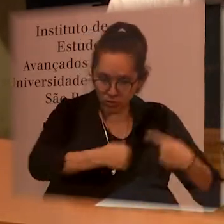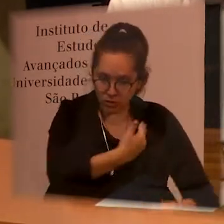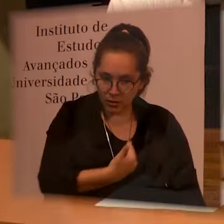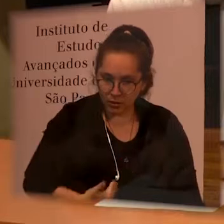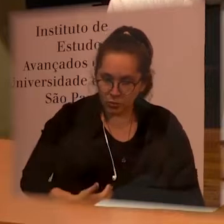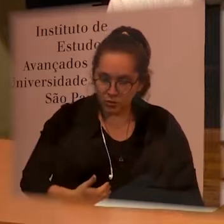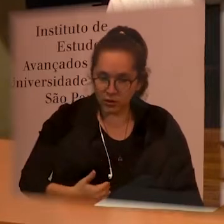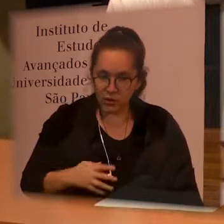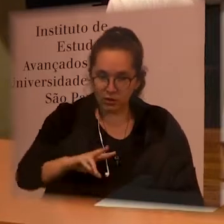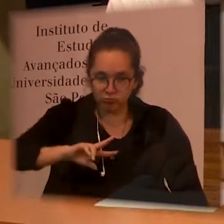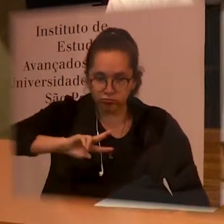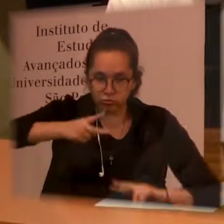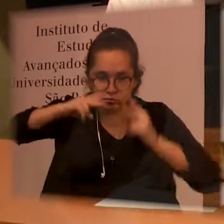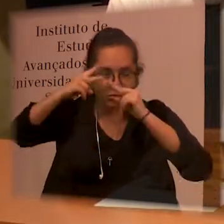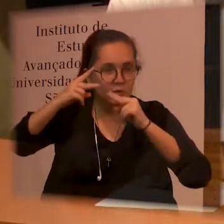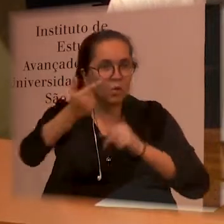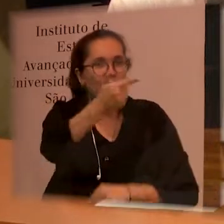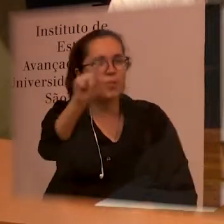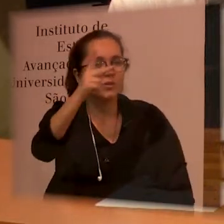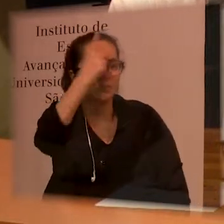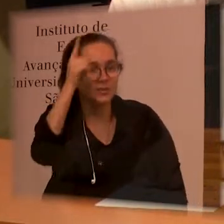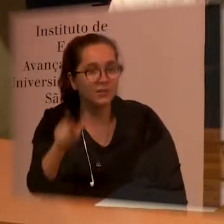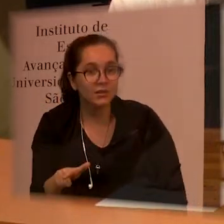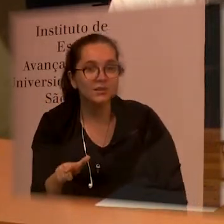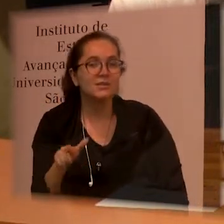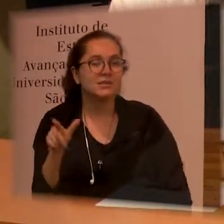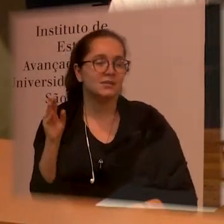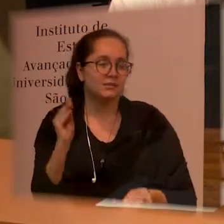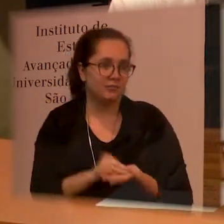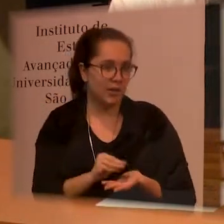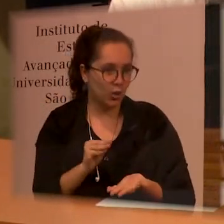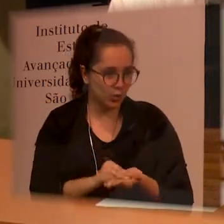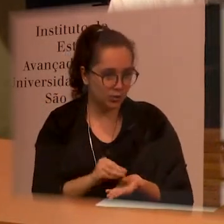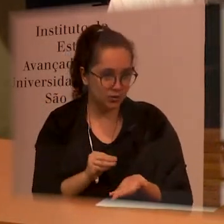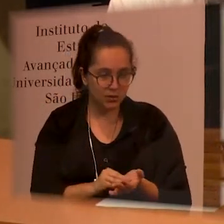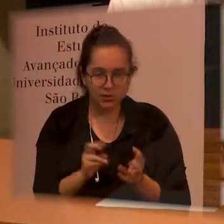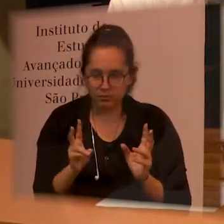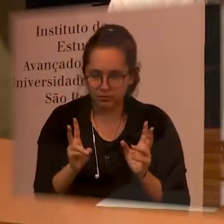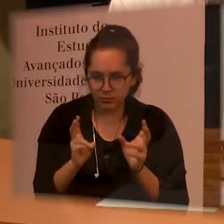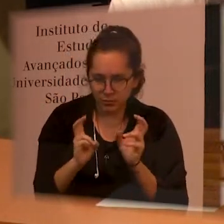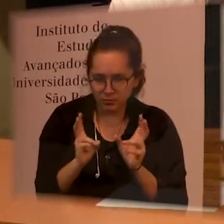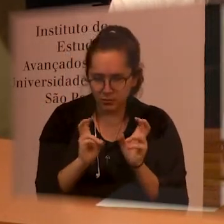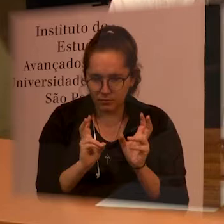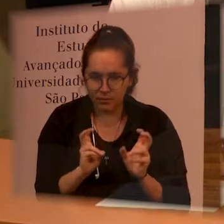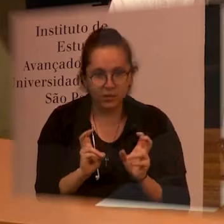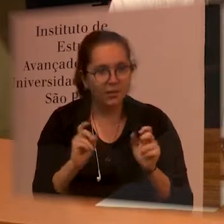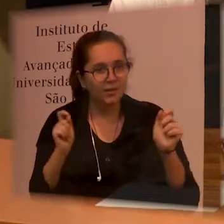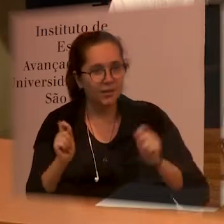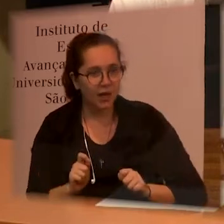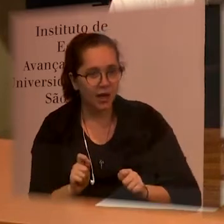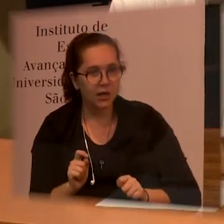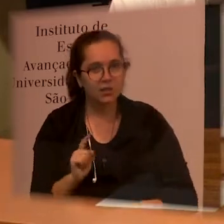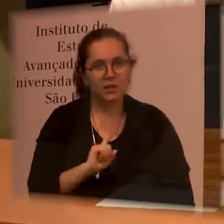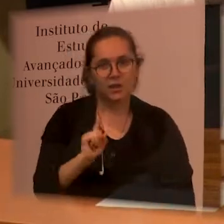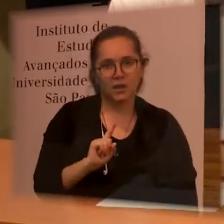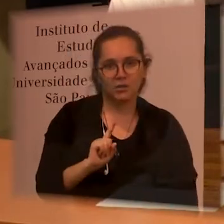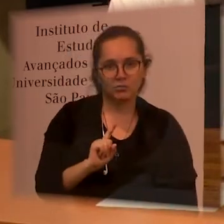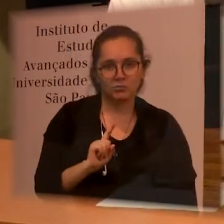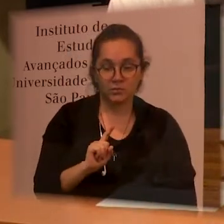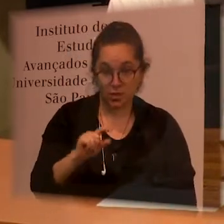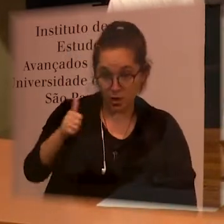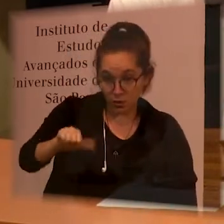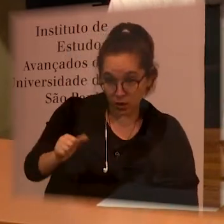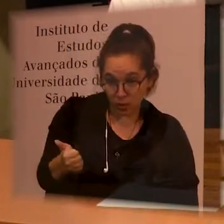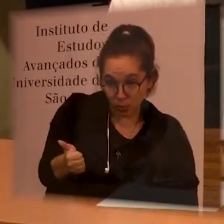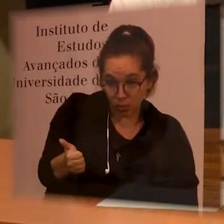with other people and this lack of perception about what works and what does not and what